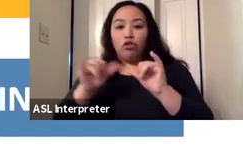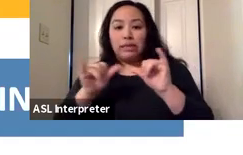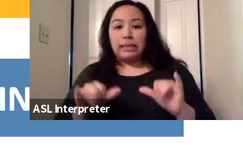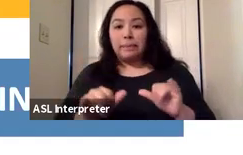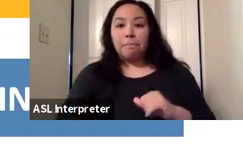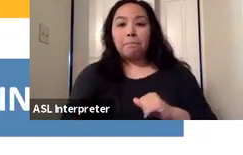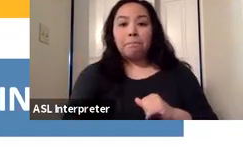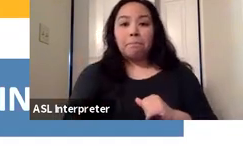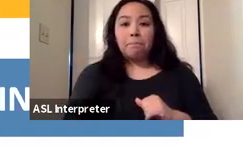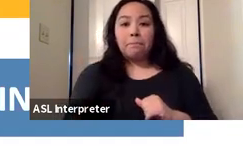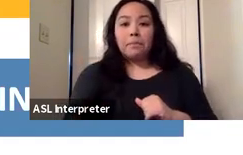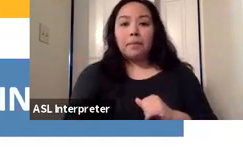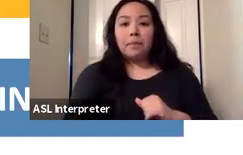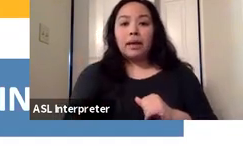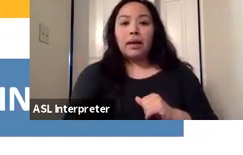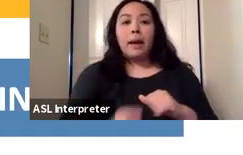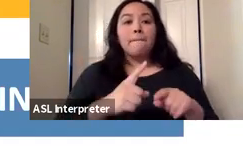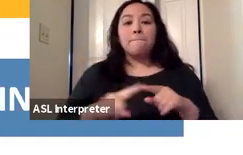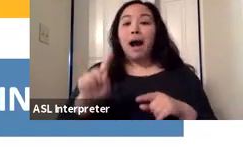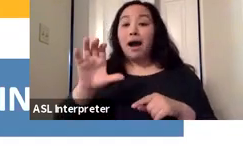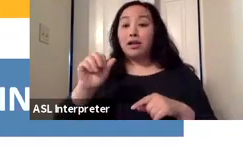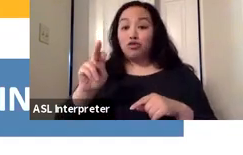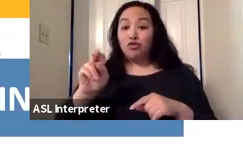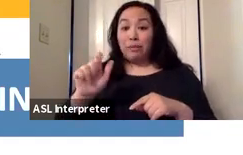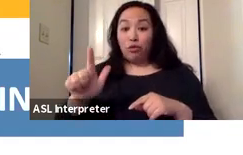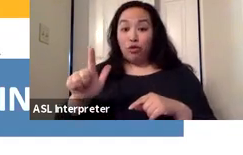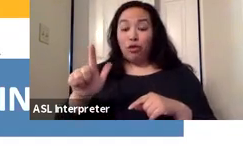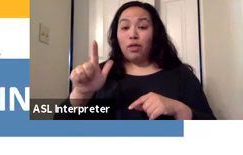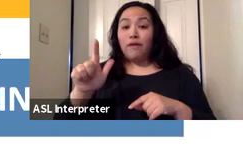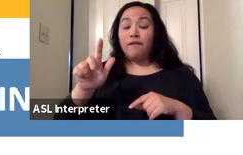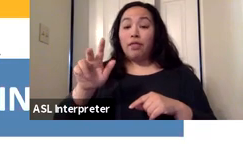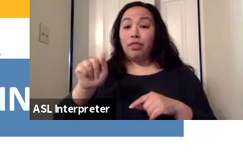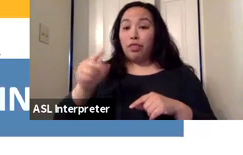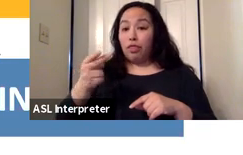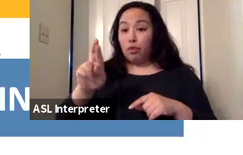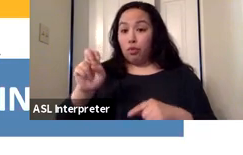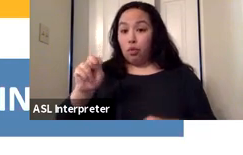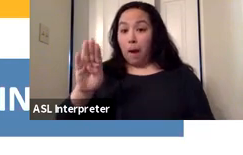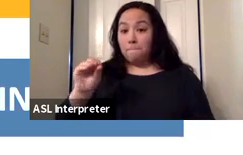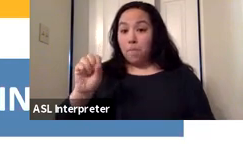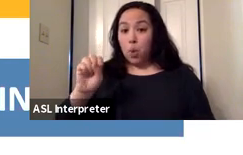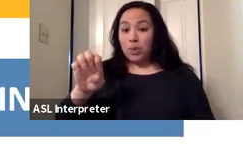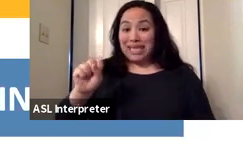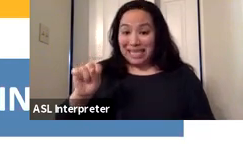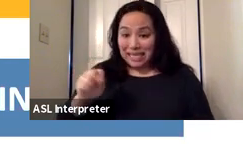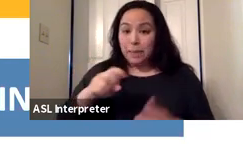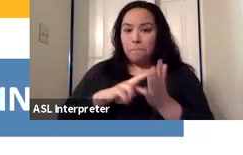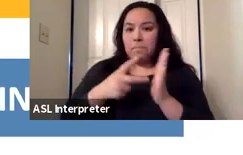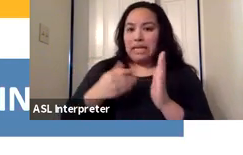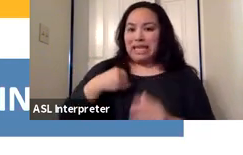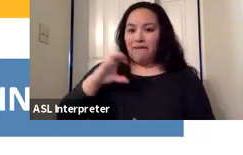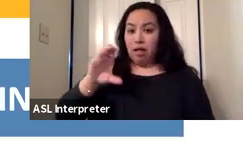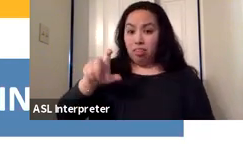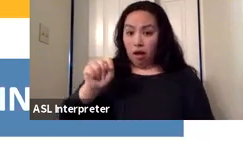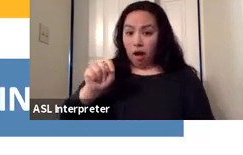the cerebral venous sinus thrombosis, which is a clot that forms in the vessels that